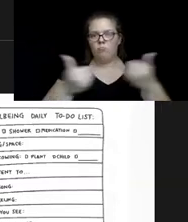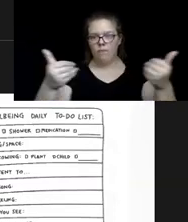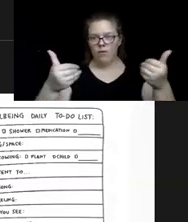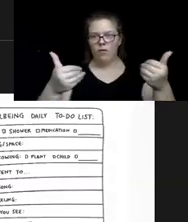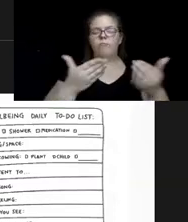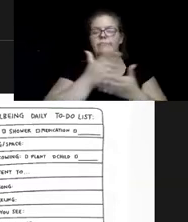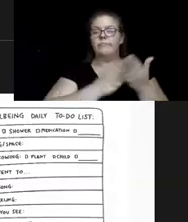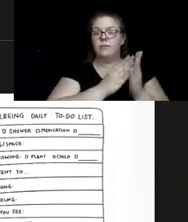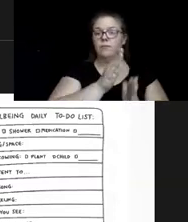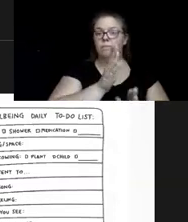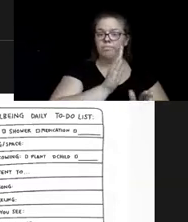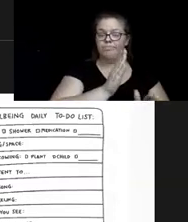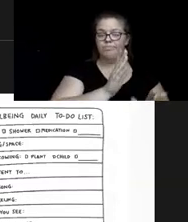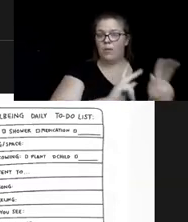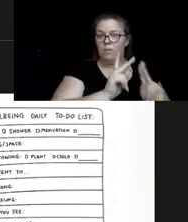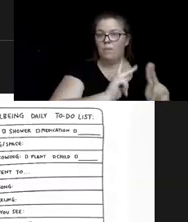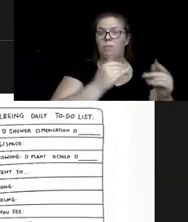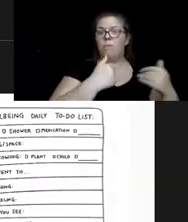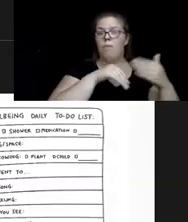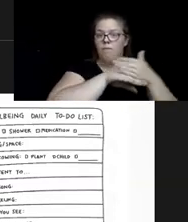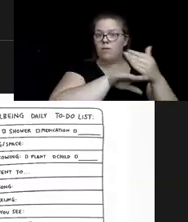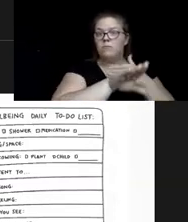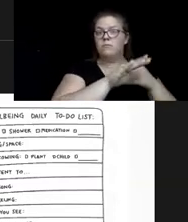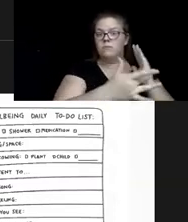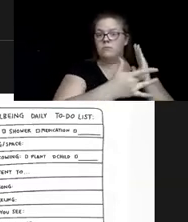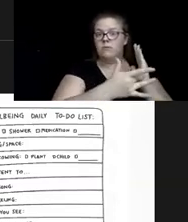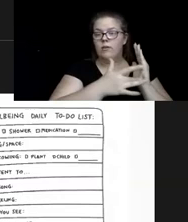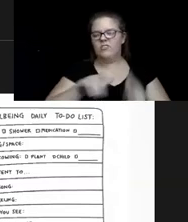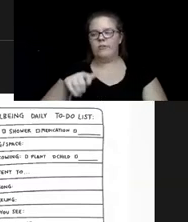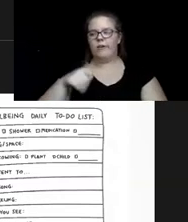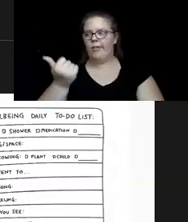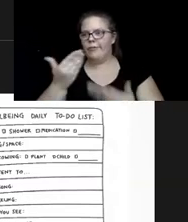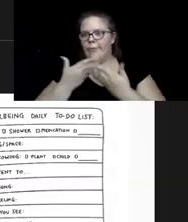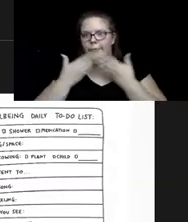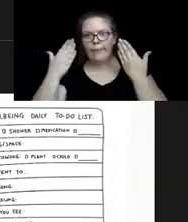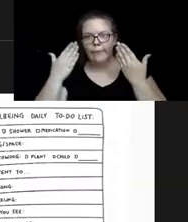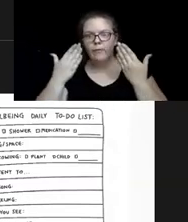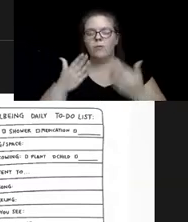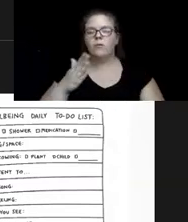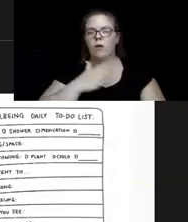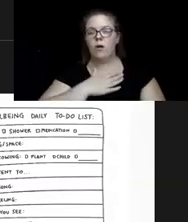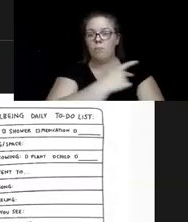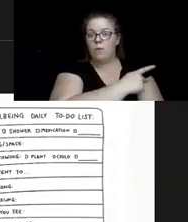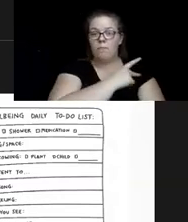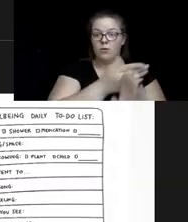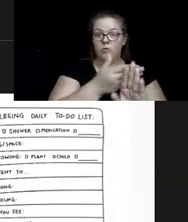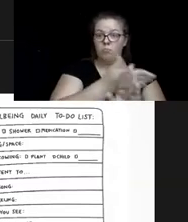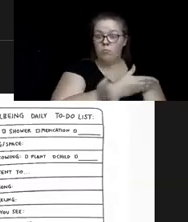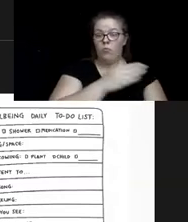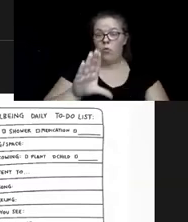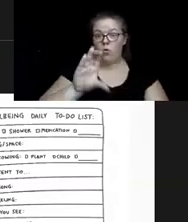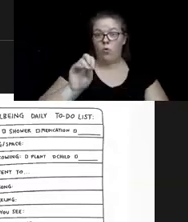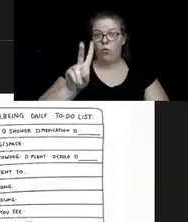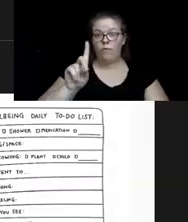population have access to technology while others don't. And my patients before COVID, many of them didn't have smartphones,